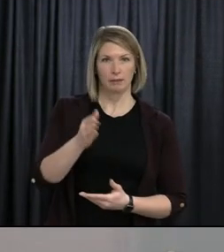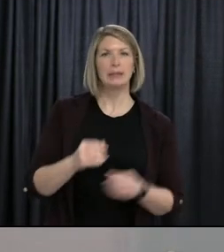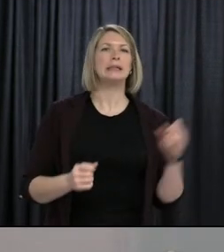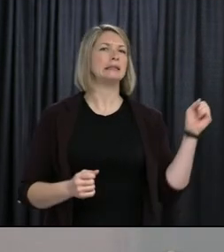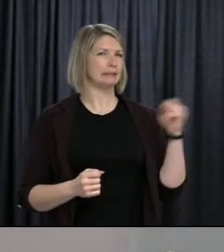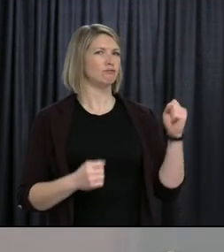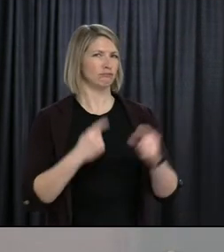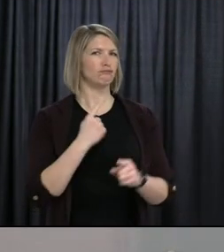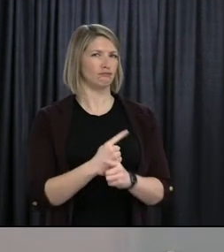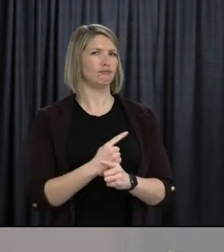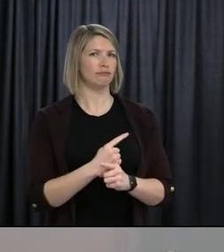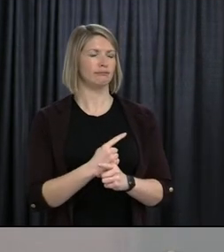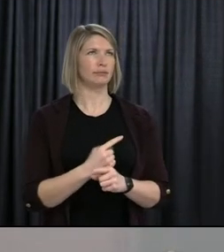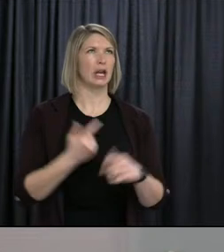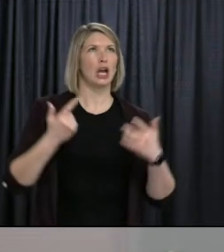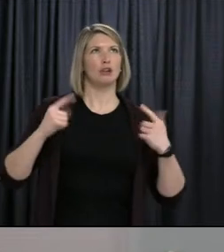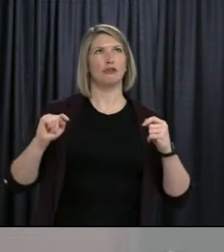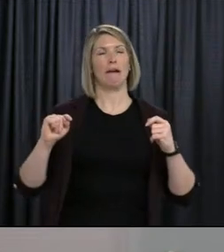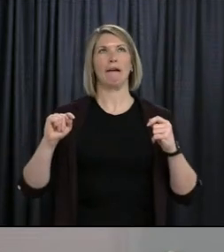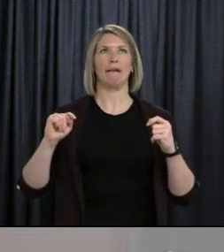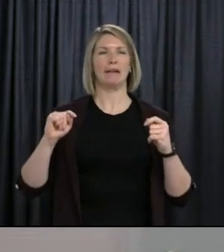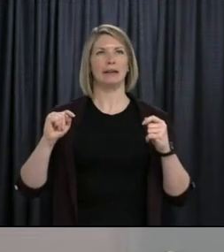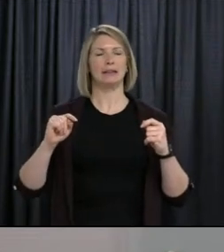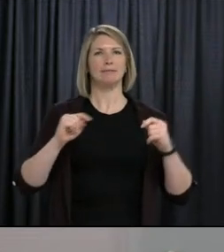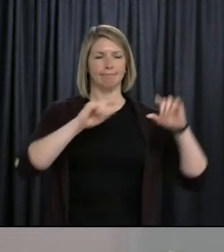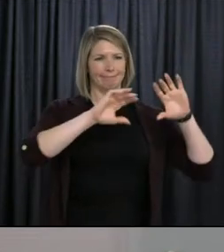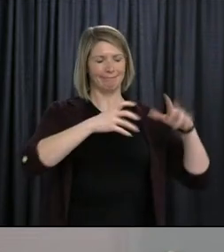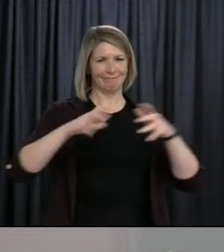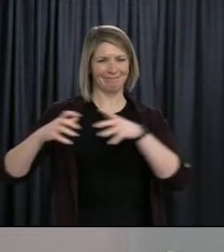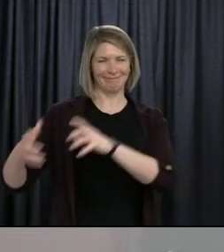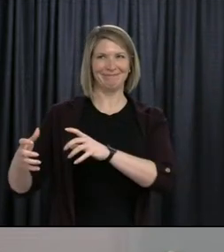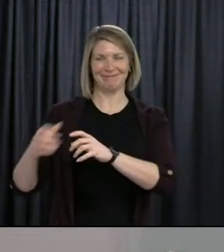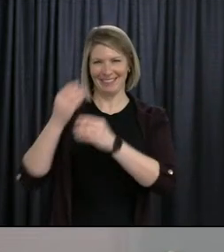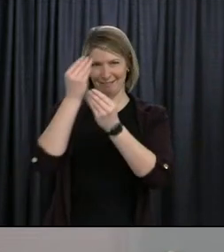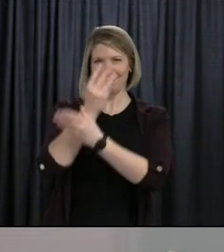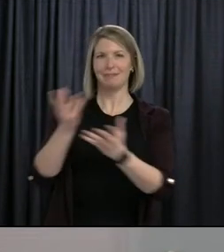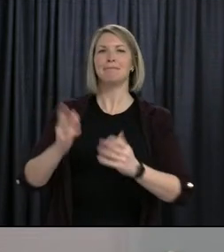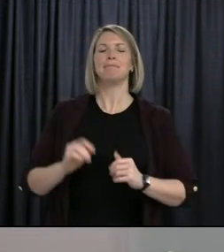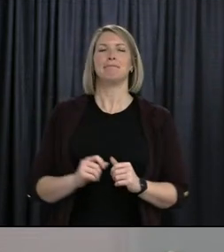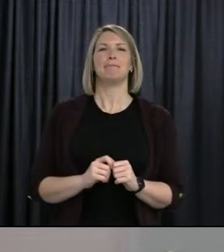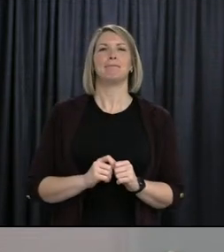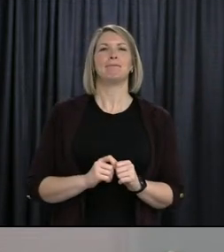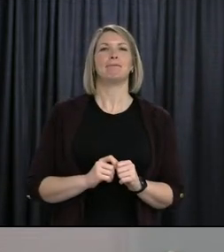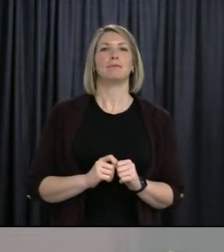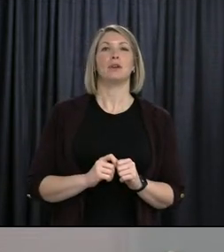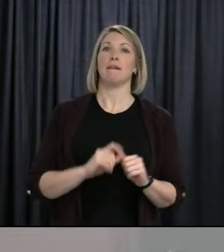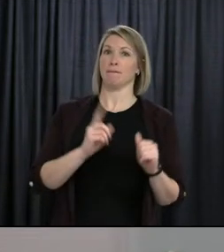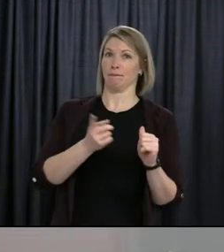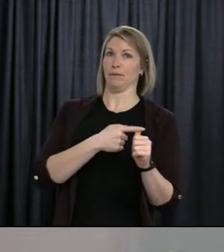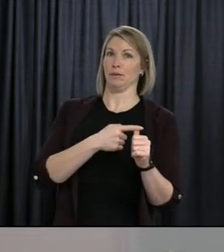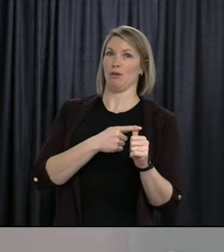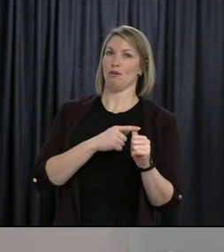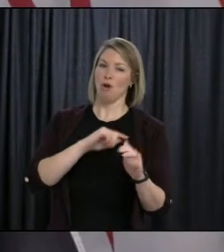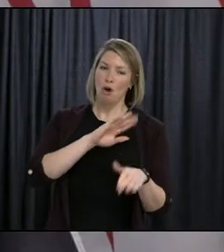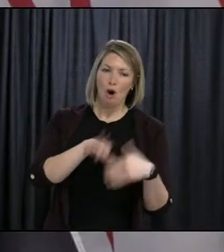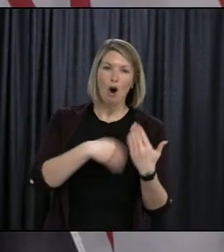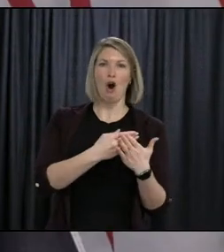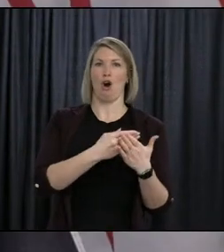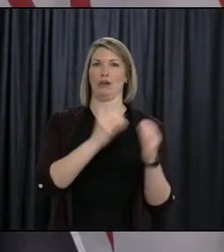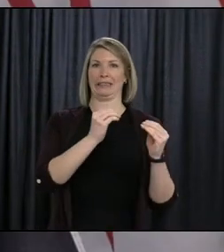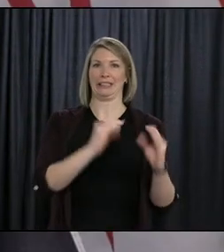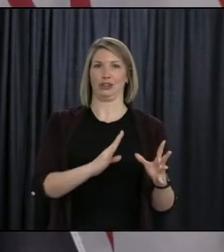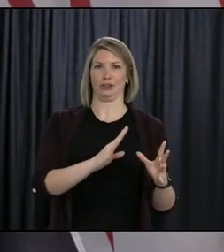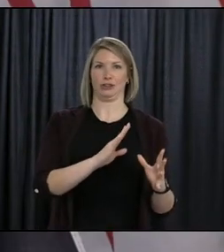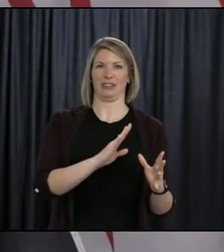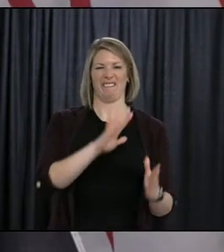clarify, chunk this into three different components of an answer. So all of the teachers in the province, 5